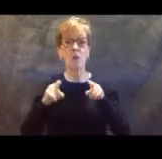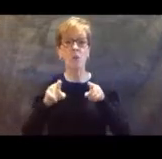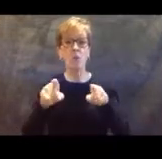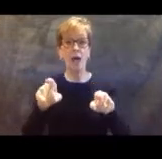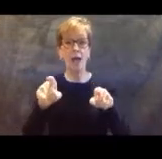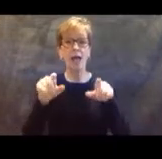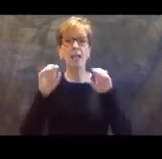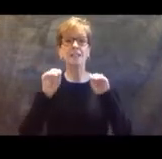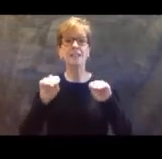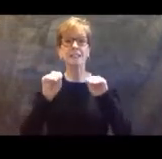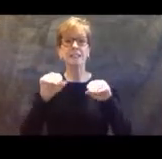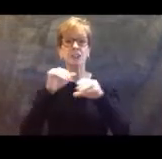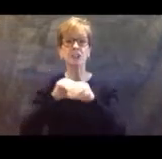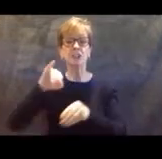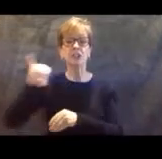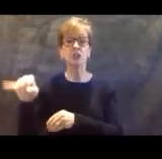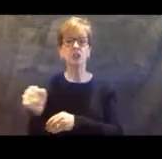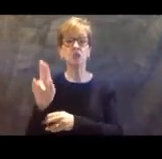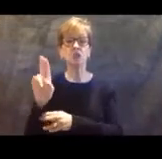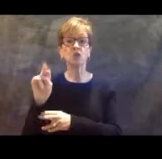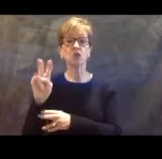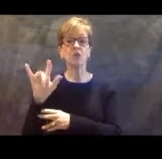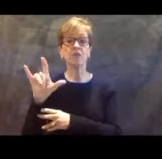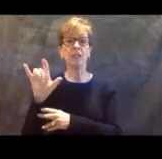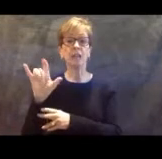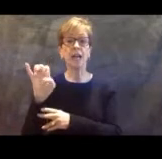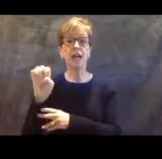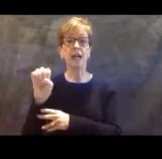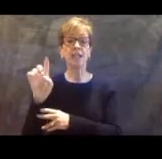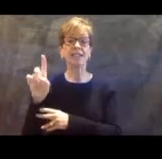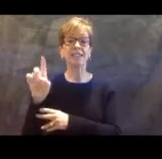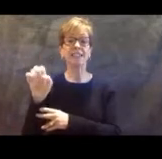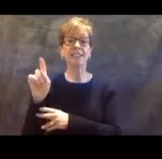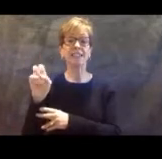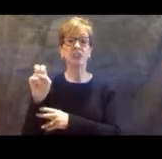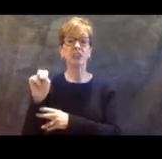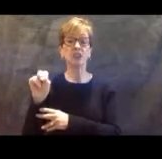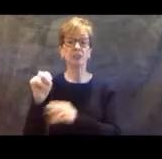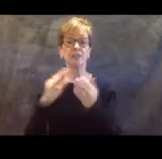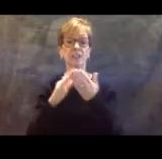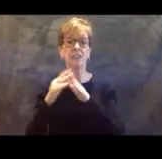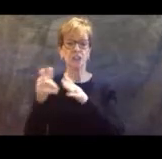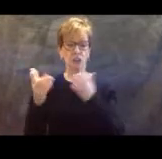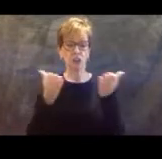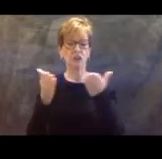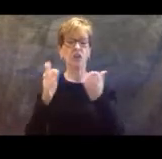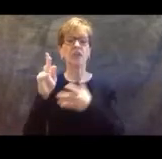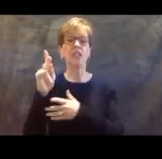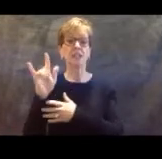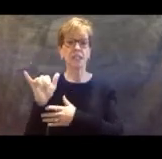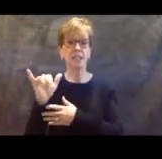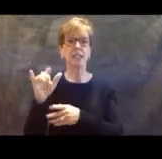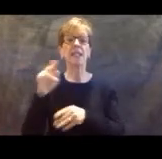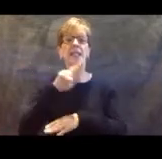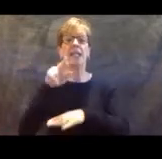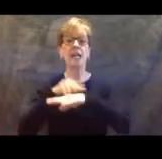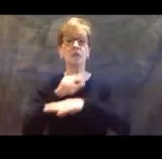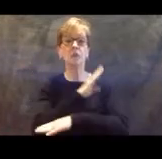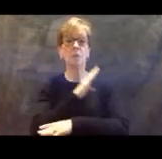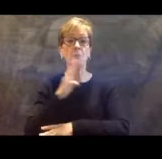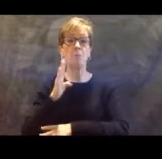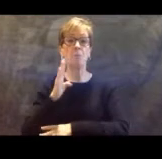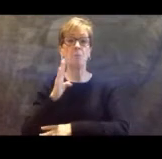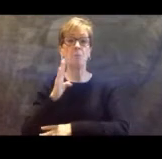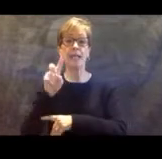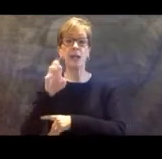and renewed that certification in 2014. She served as the president of the Kentucky National Board Network from 2018 to